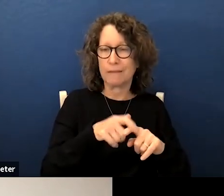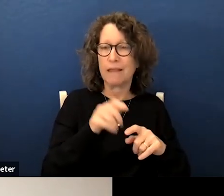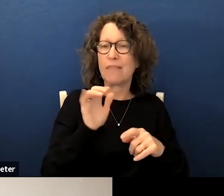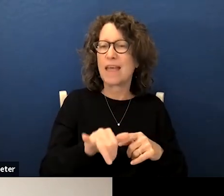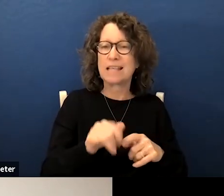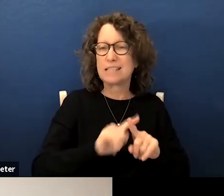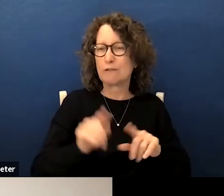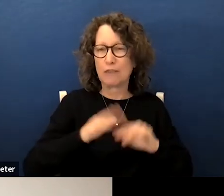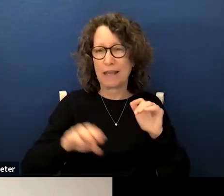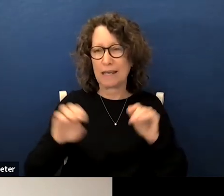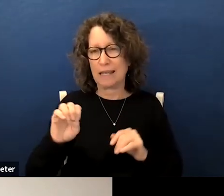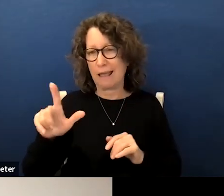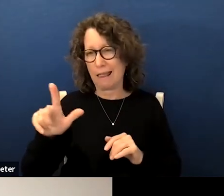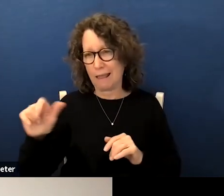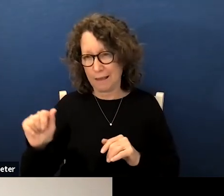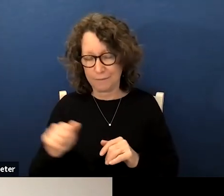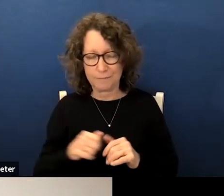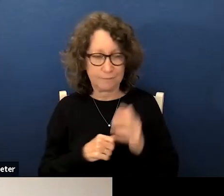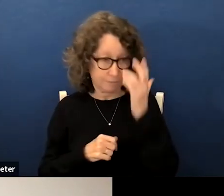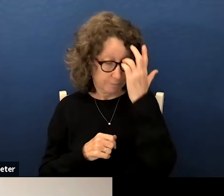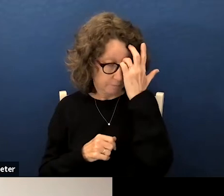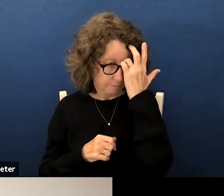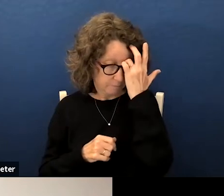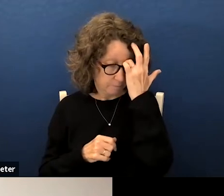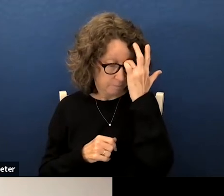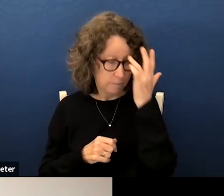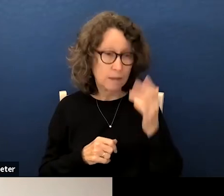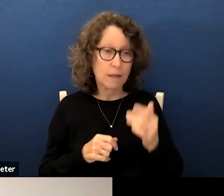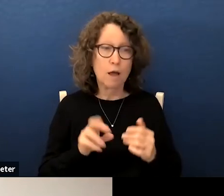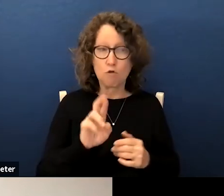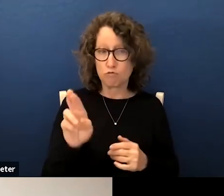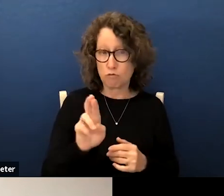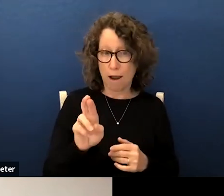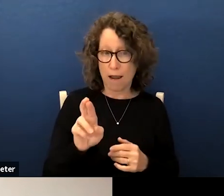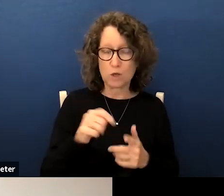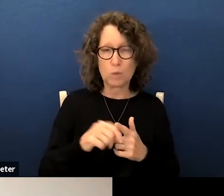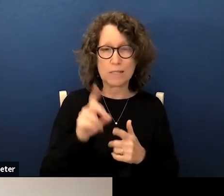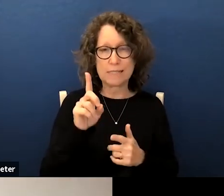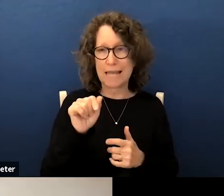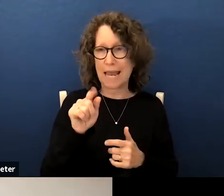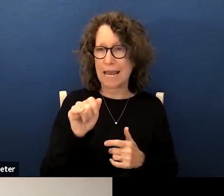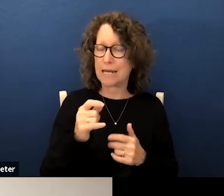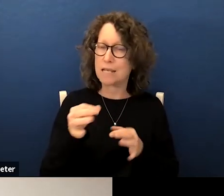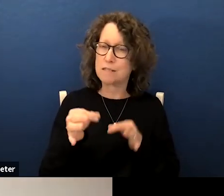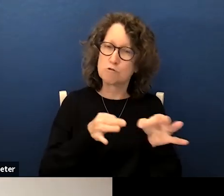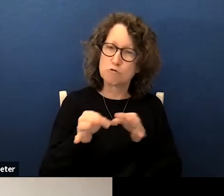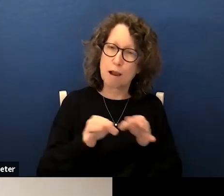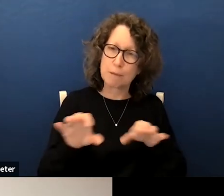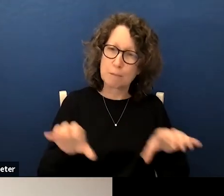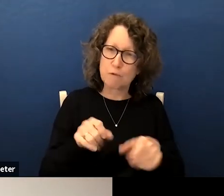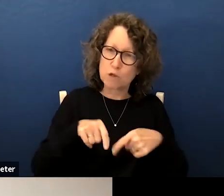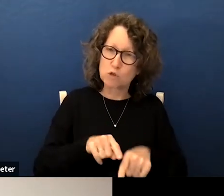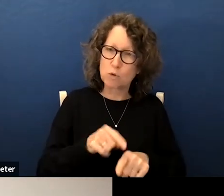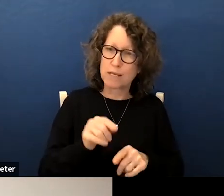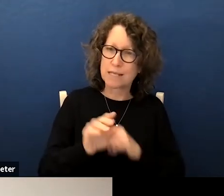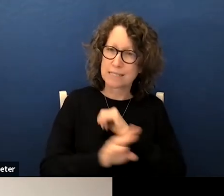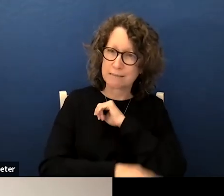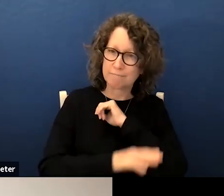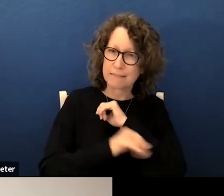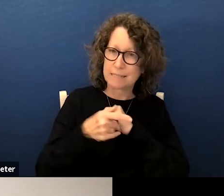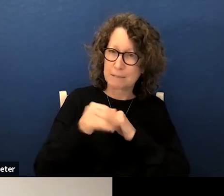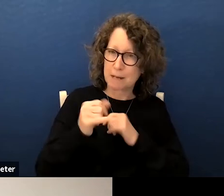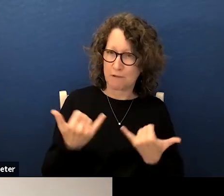from ELA for the bars on the right you will see data describing student performance during September of this school year